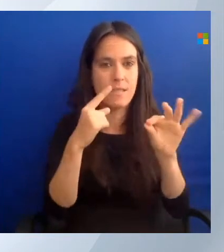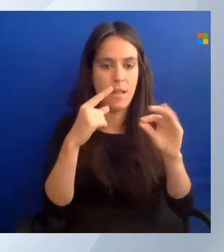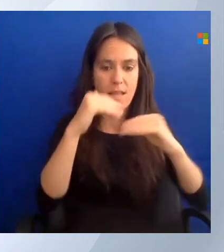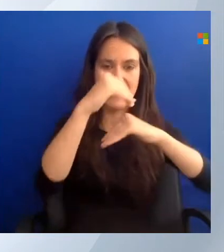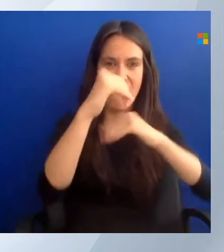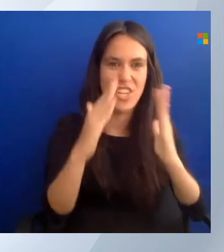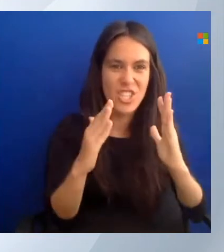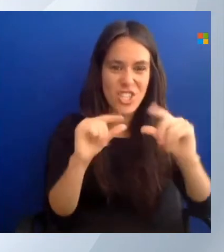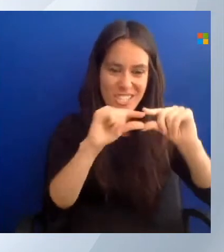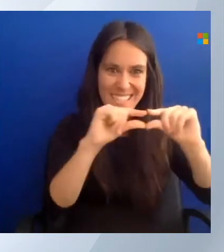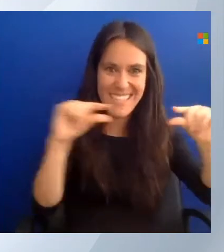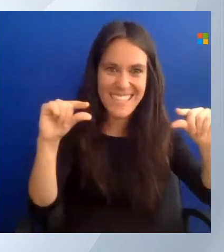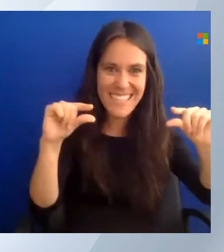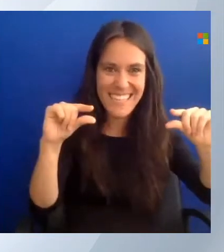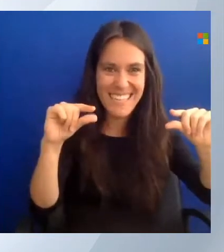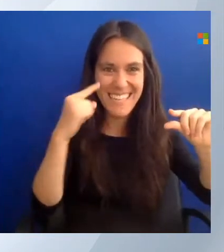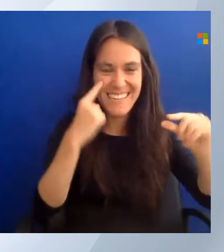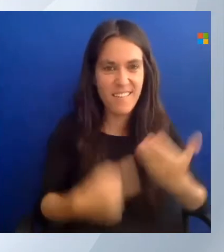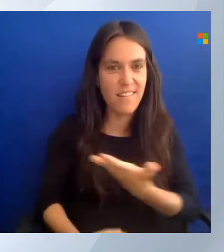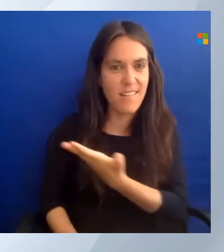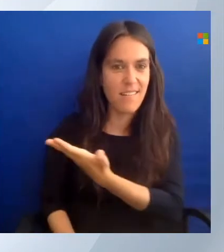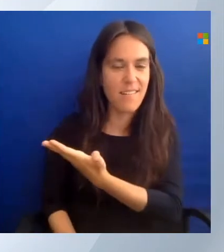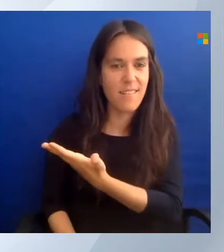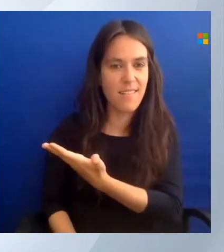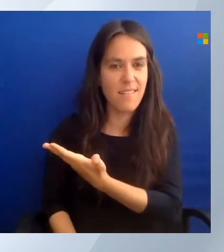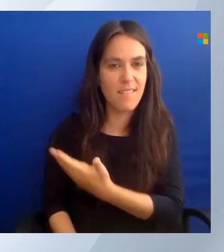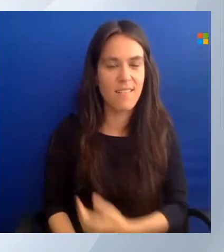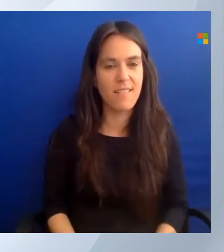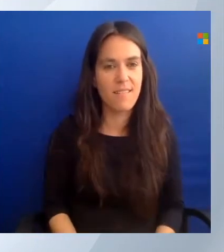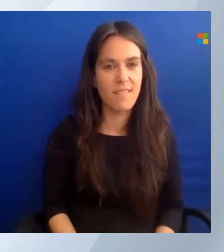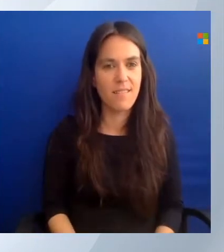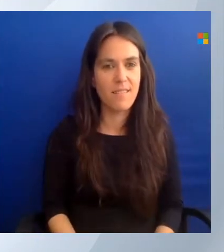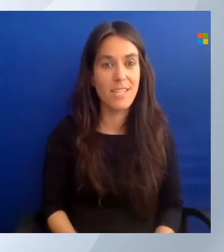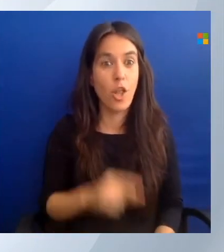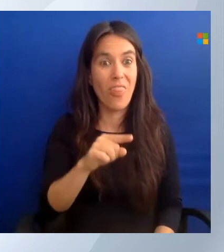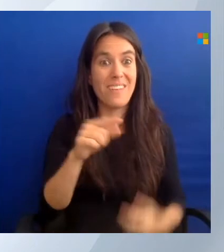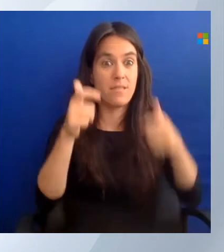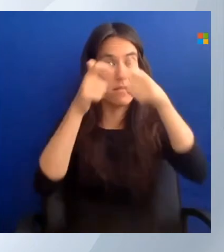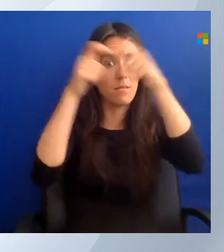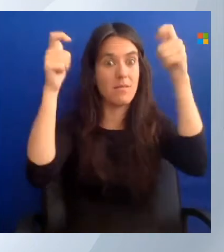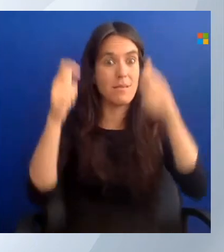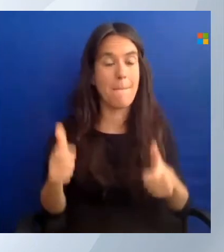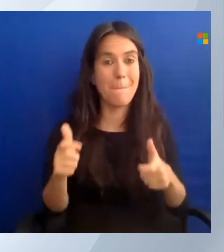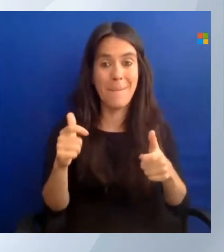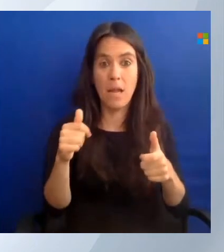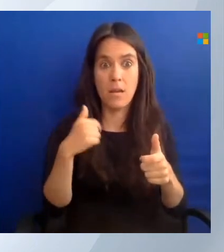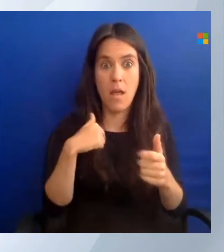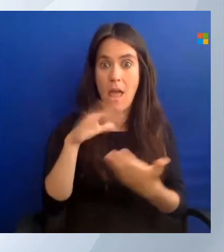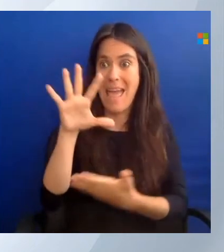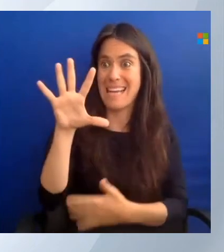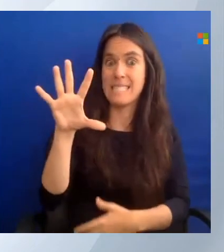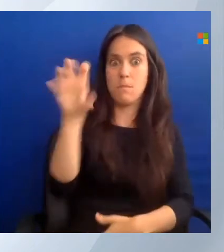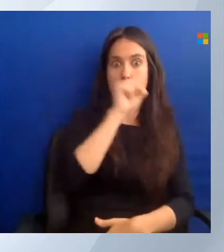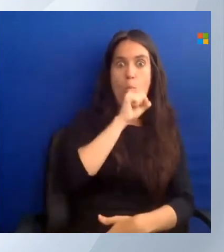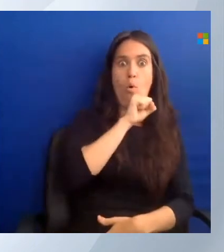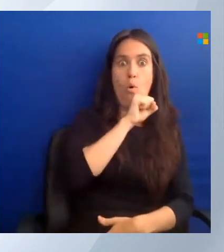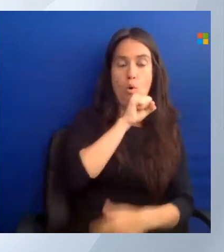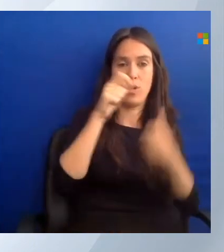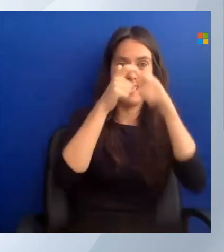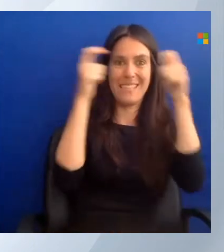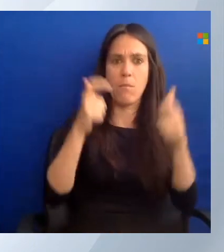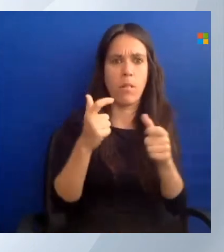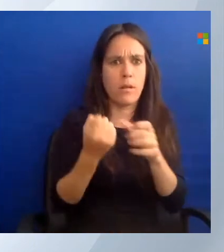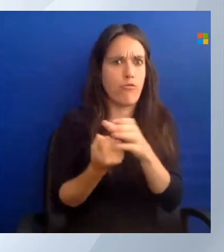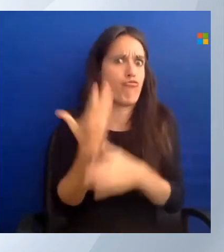Now, these templates that are created when you use Export Template, they are generated and they are by far